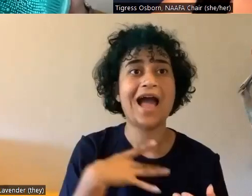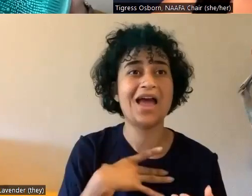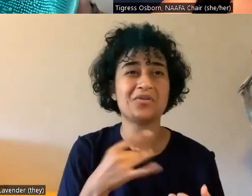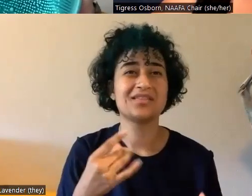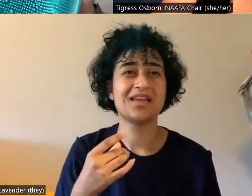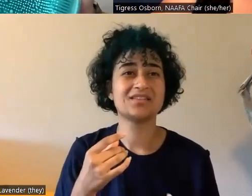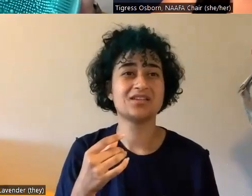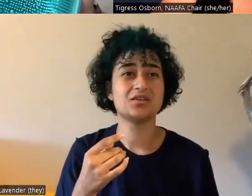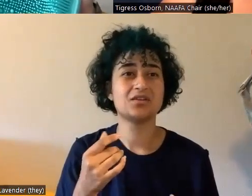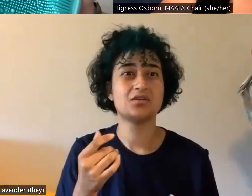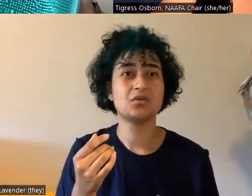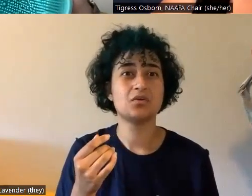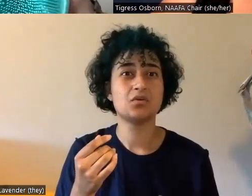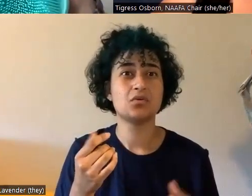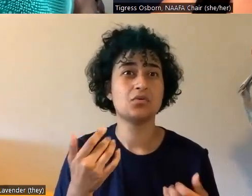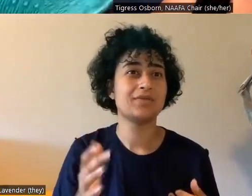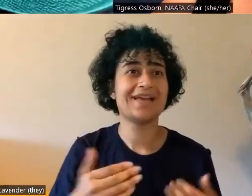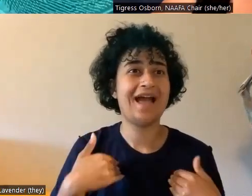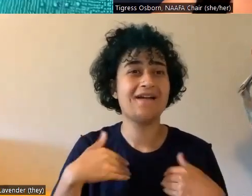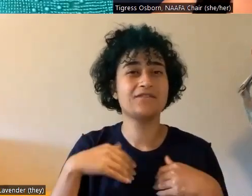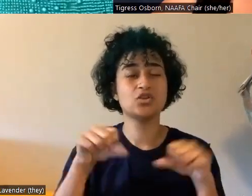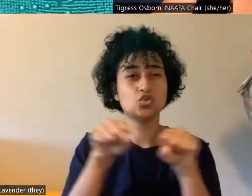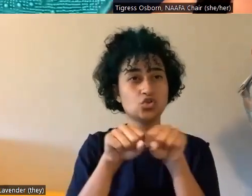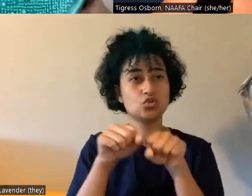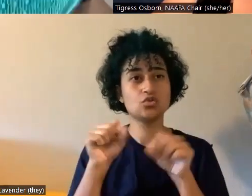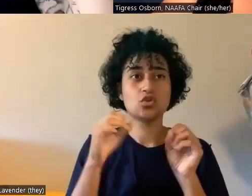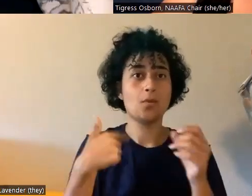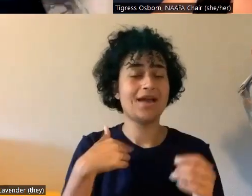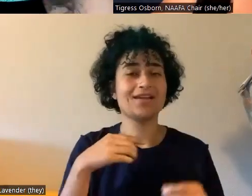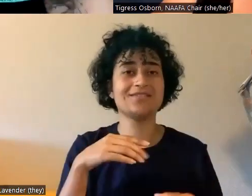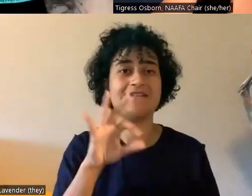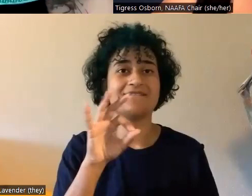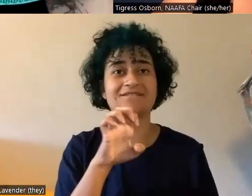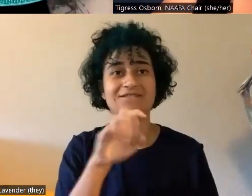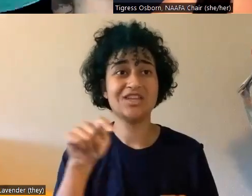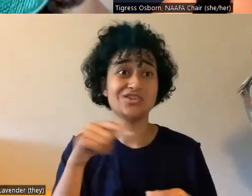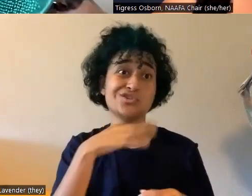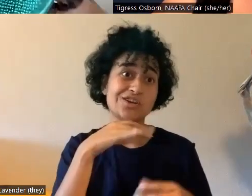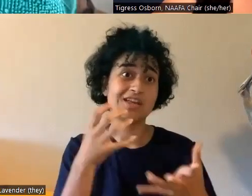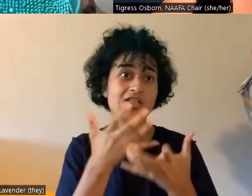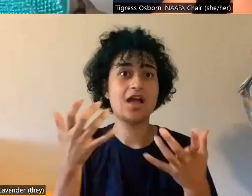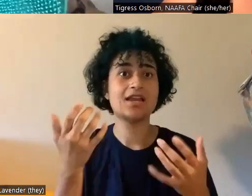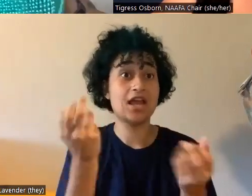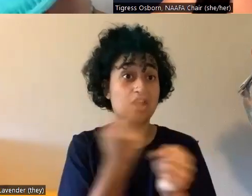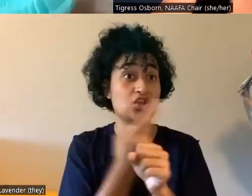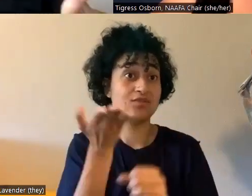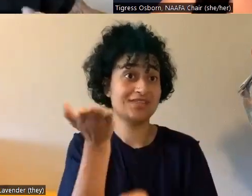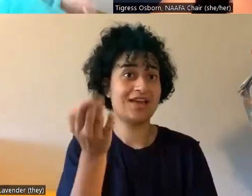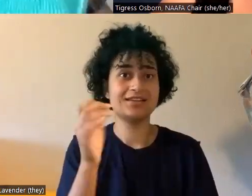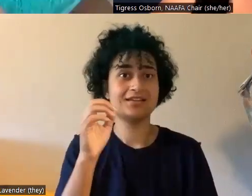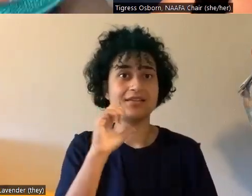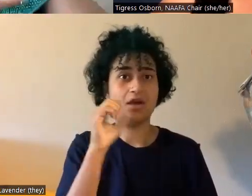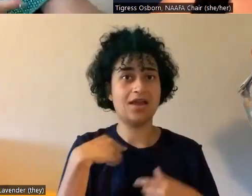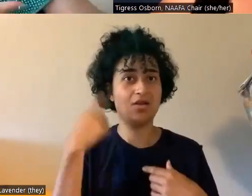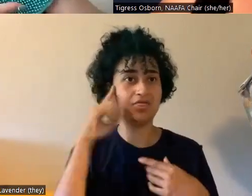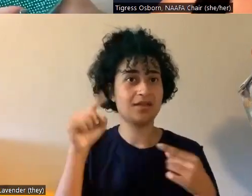grew up in Hawaii, like I'm not doing it. So I have dirty feet. So I use this and now I don't think about it anymore. And it's like